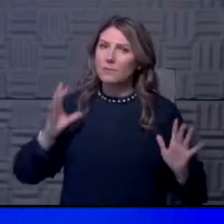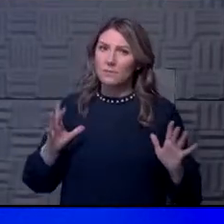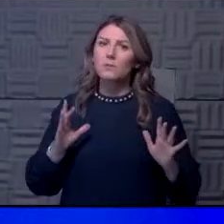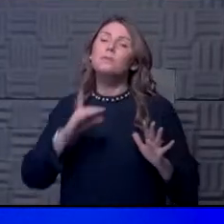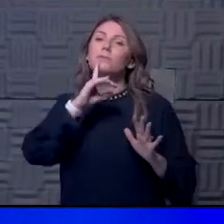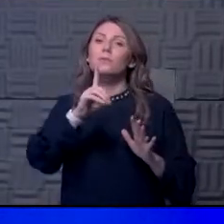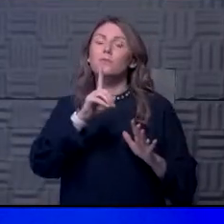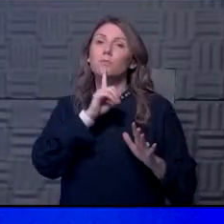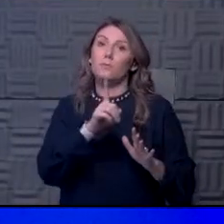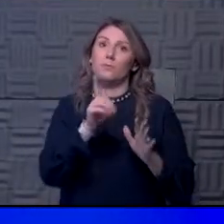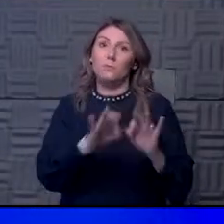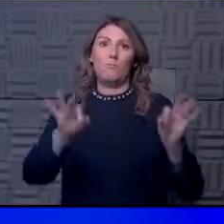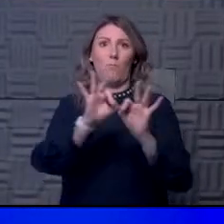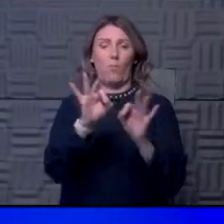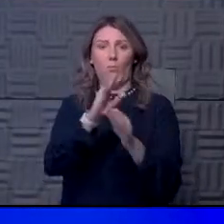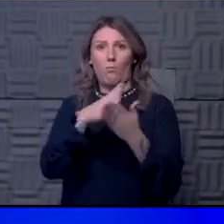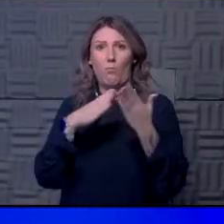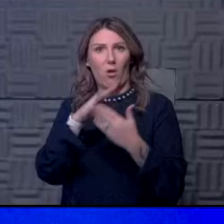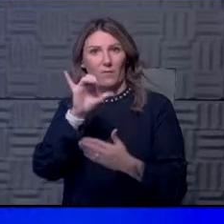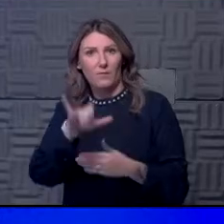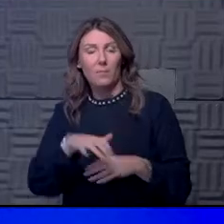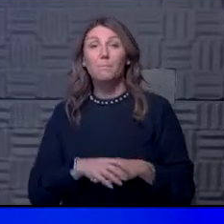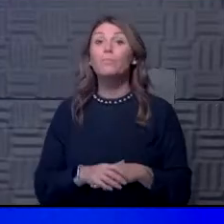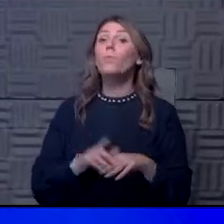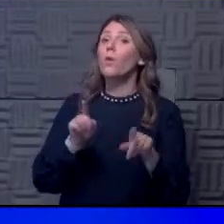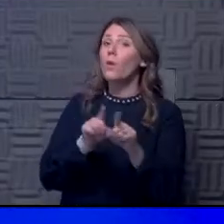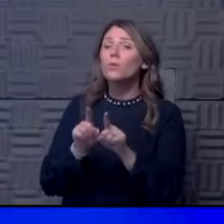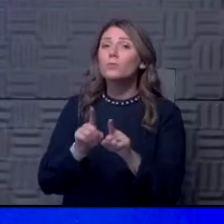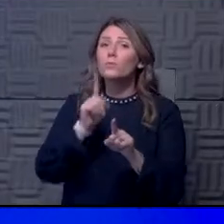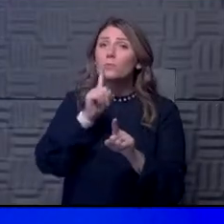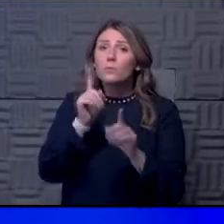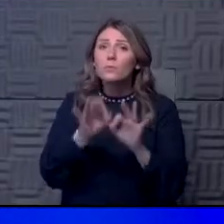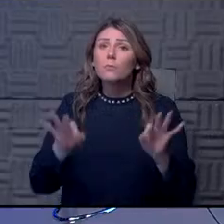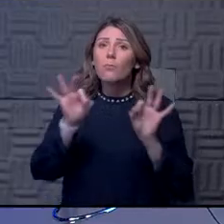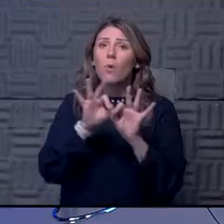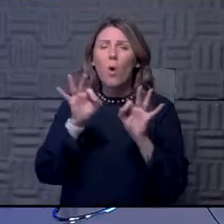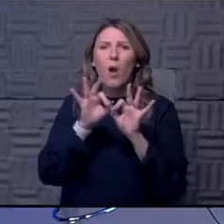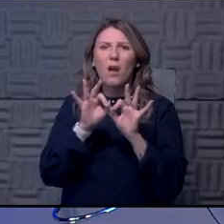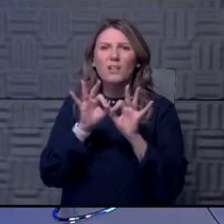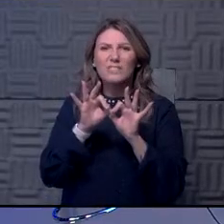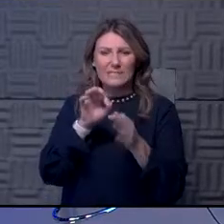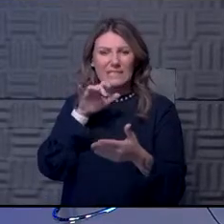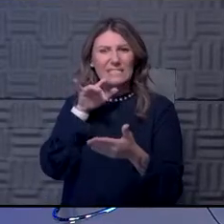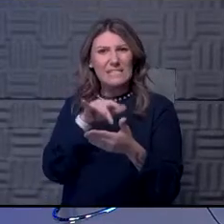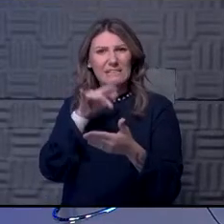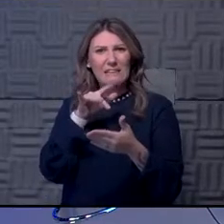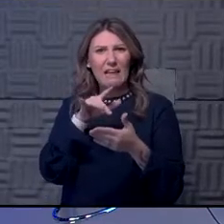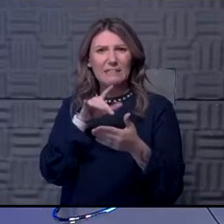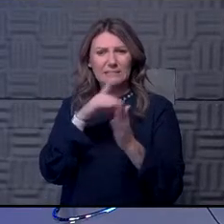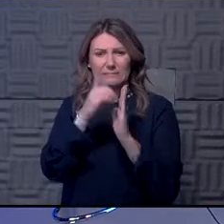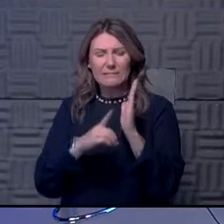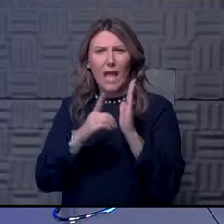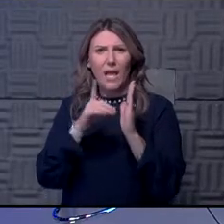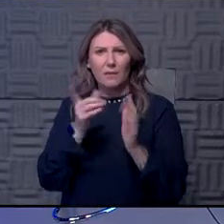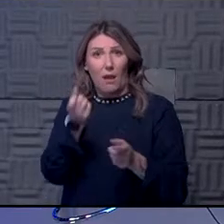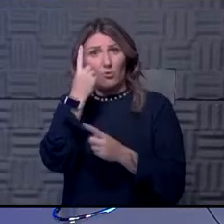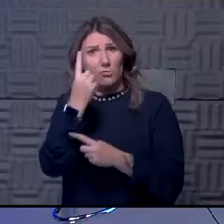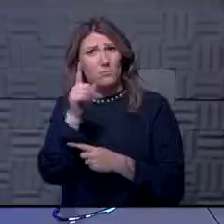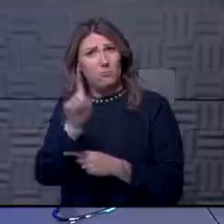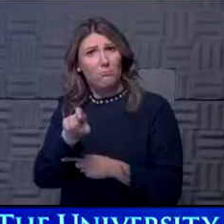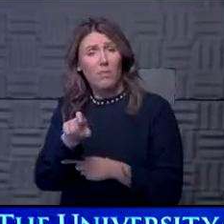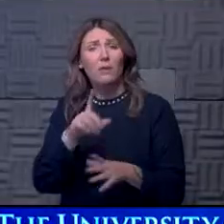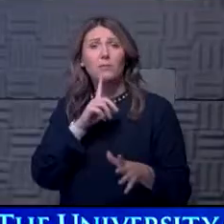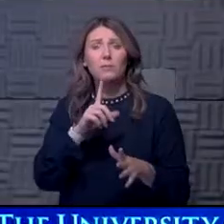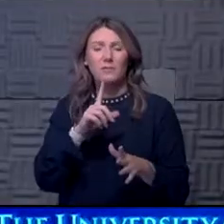significant aspect of all that. I think it's also really important to understand study design. So this study did not follow